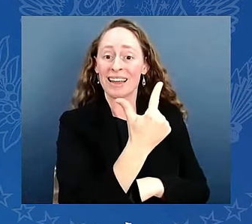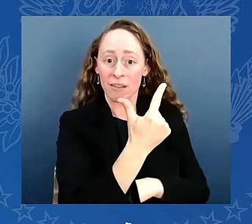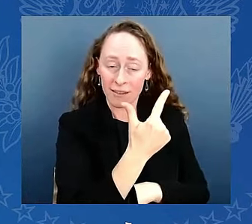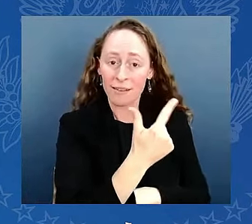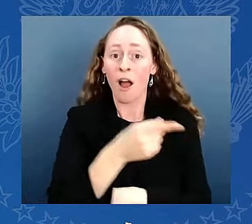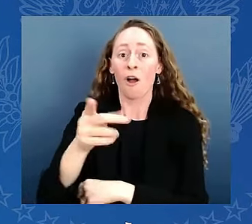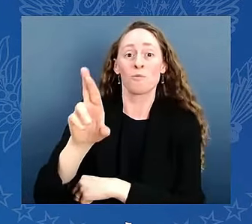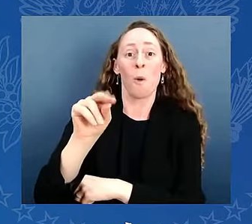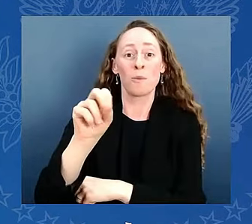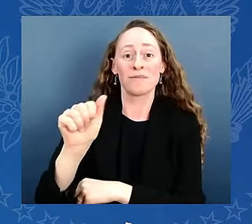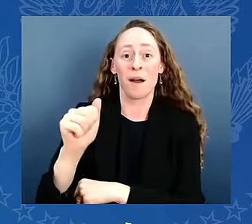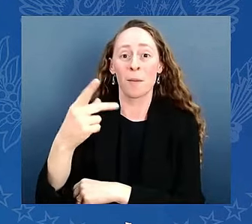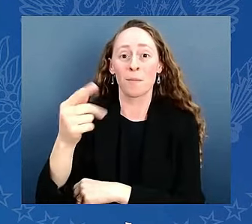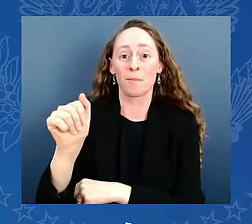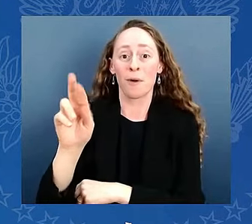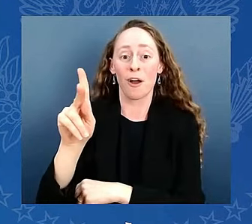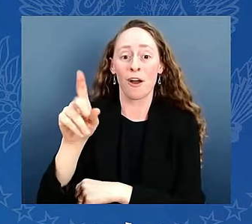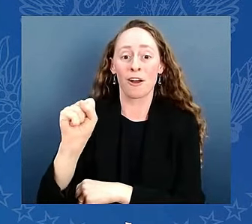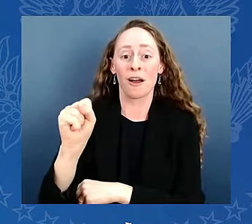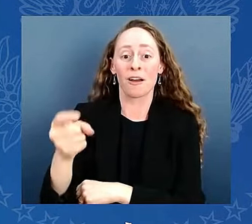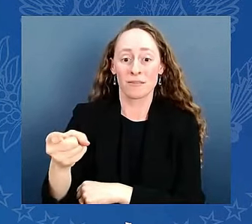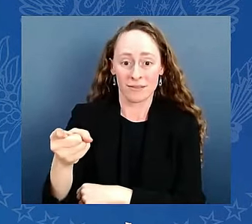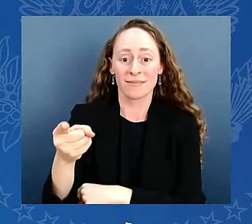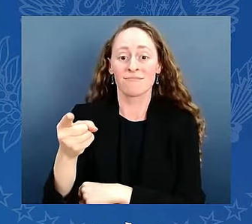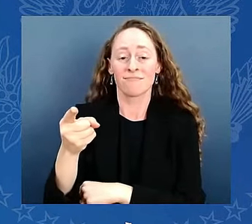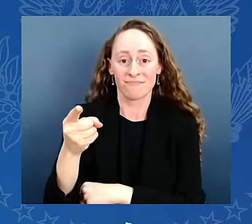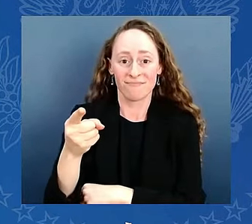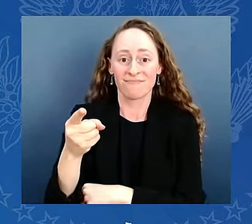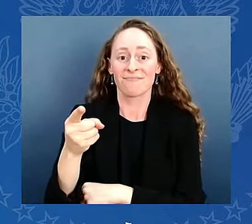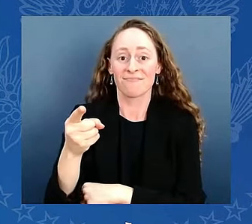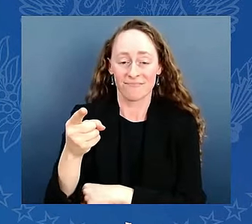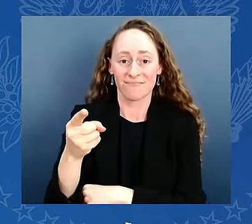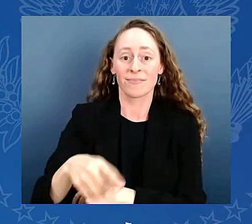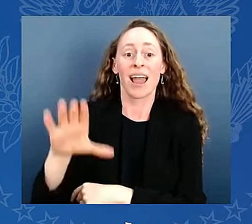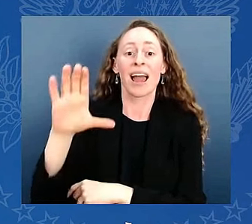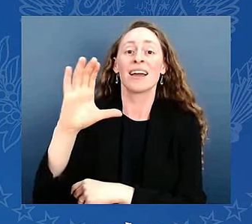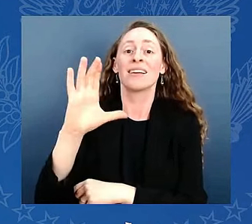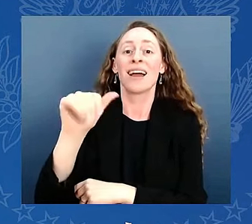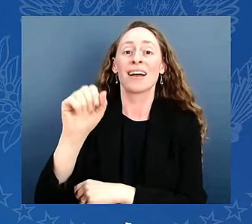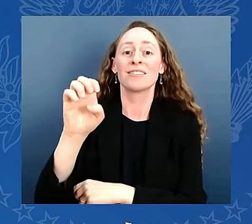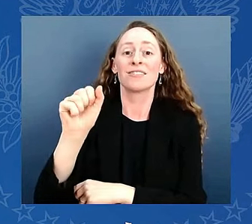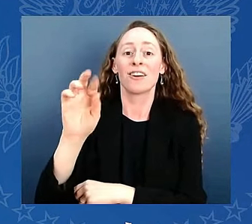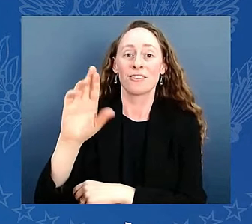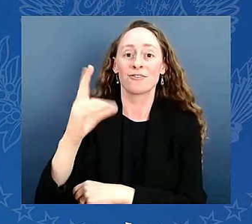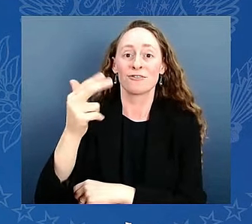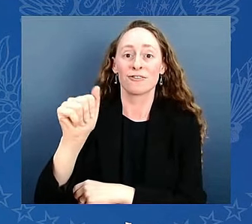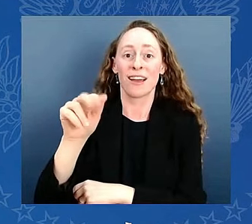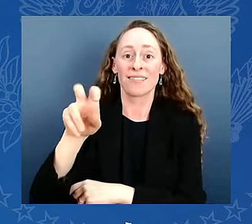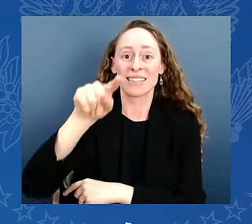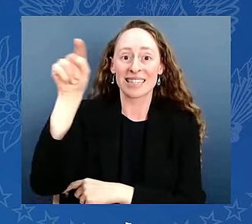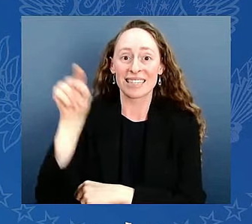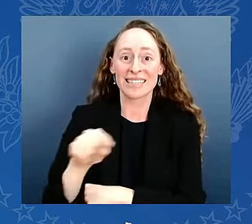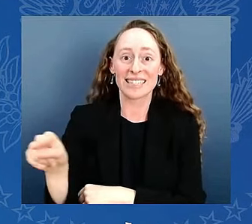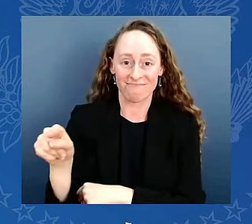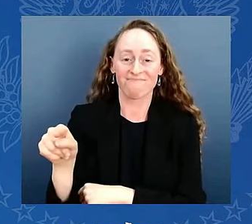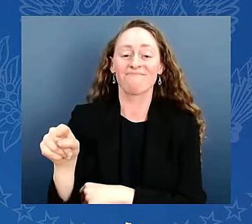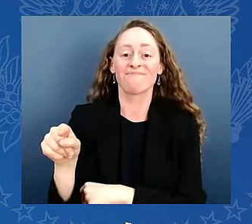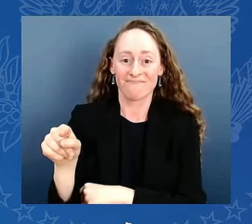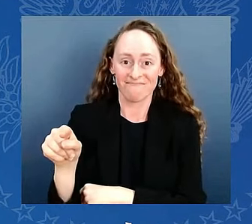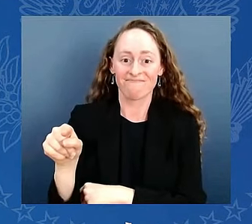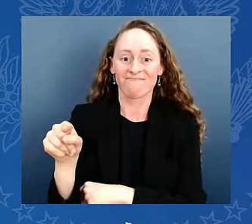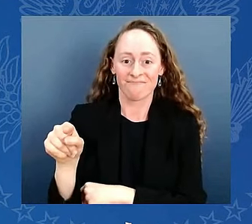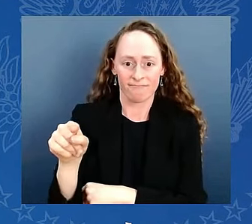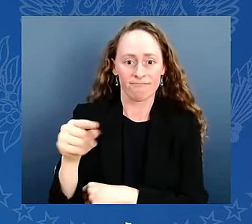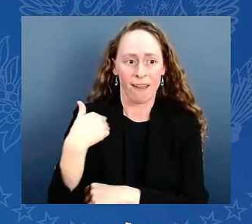the convention going on, whether the founders have given